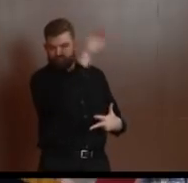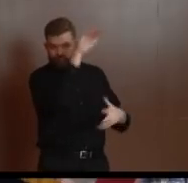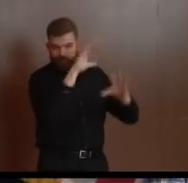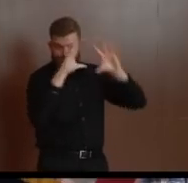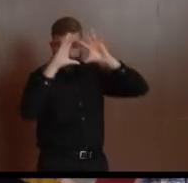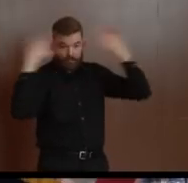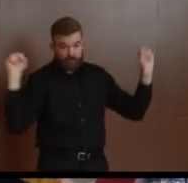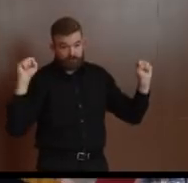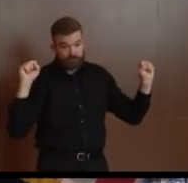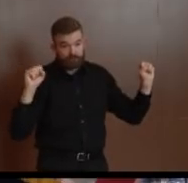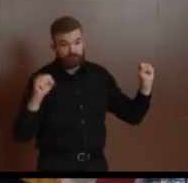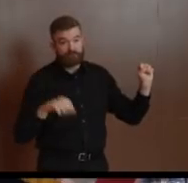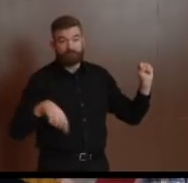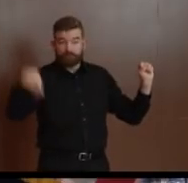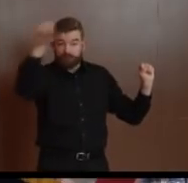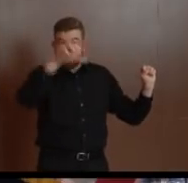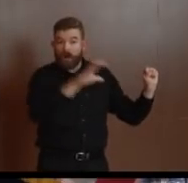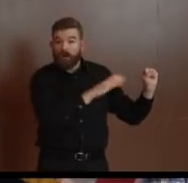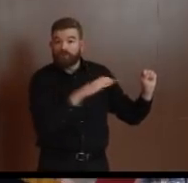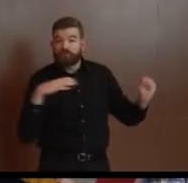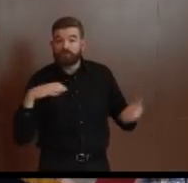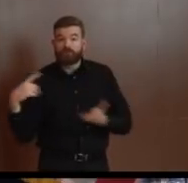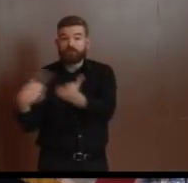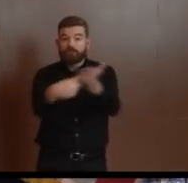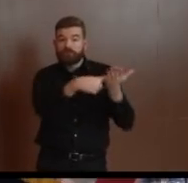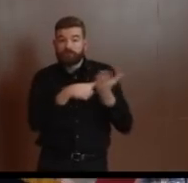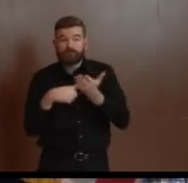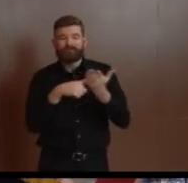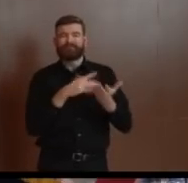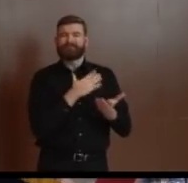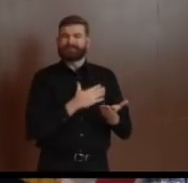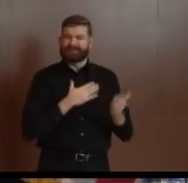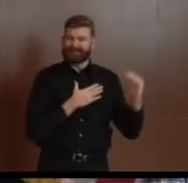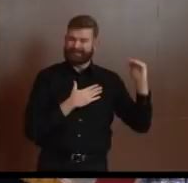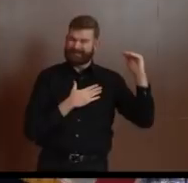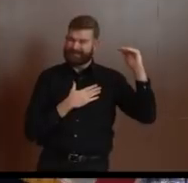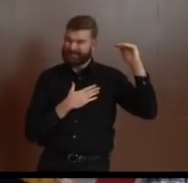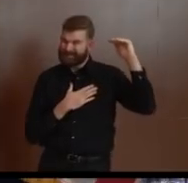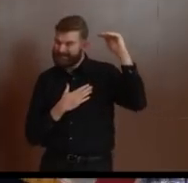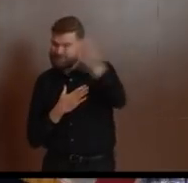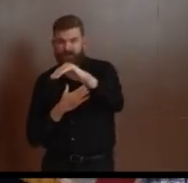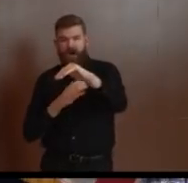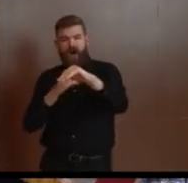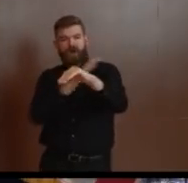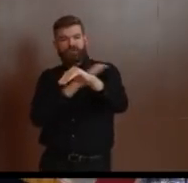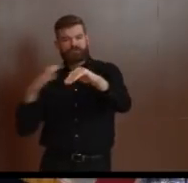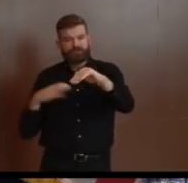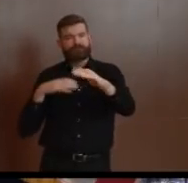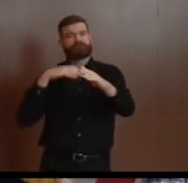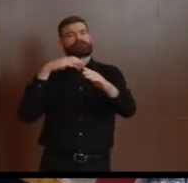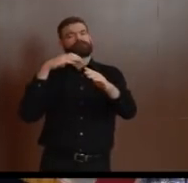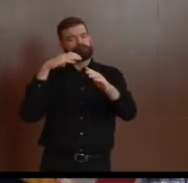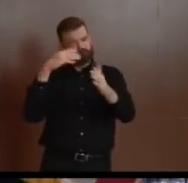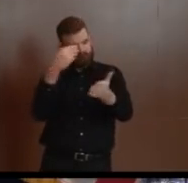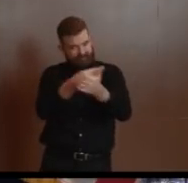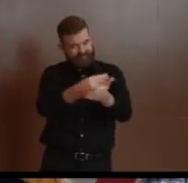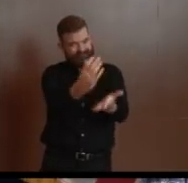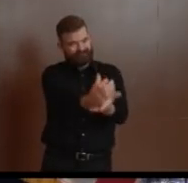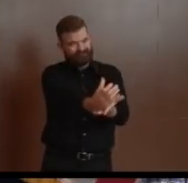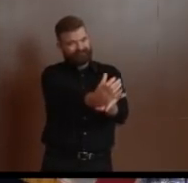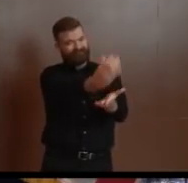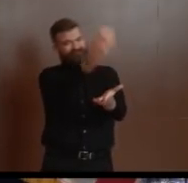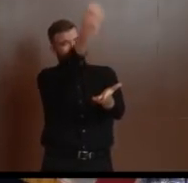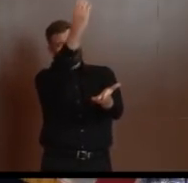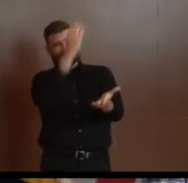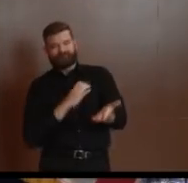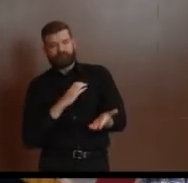chunk of direct cash assistance for states. That's too early to know where that comes out. The president